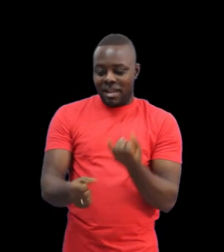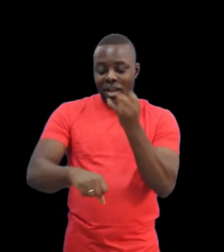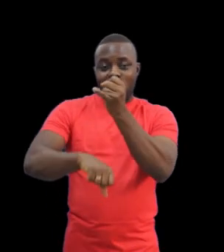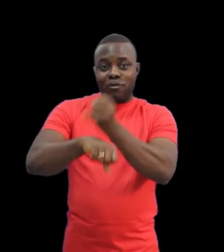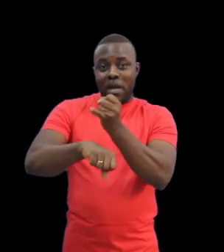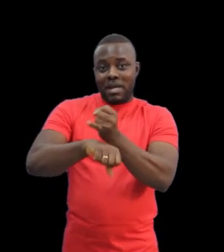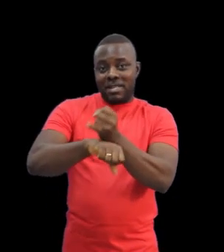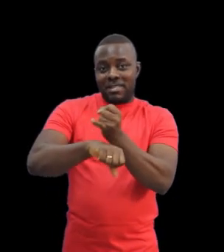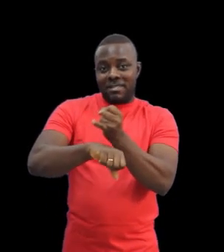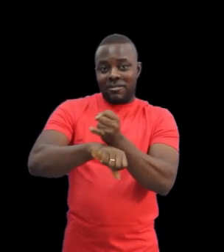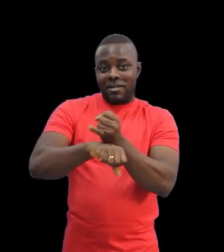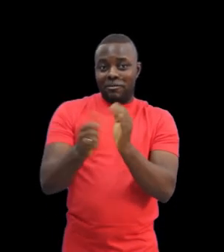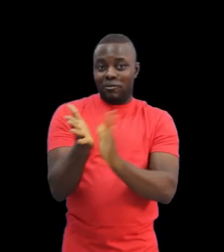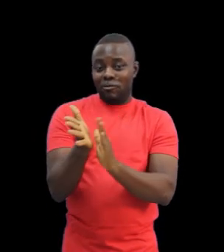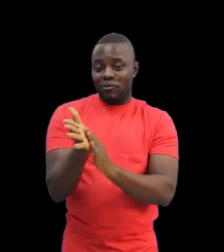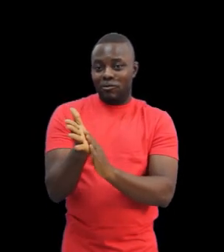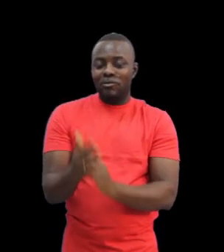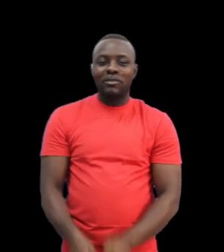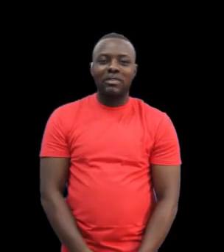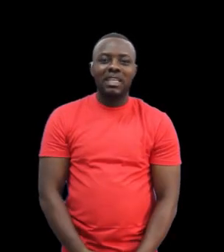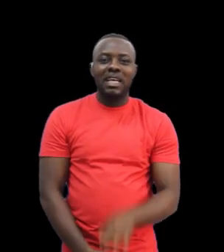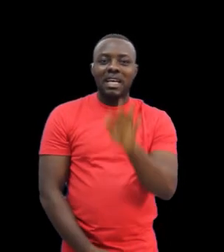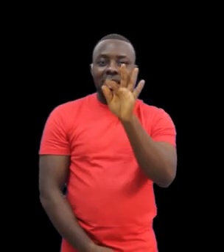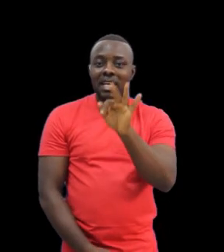In 1970, Secondary School for the Deaf.